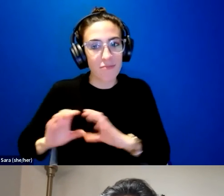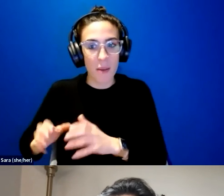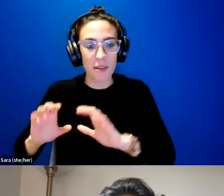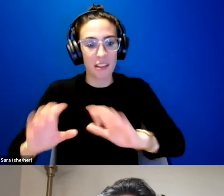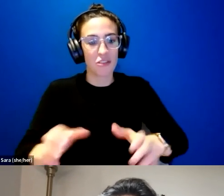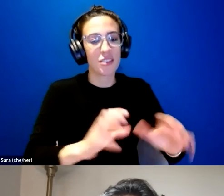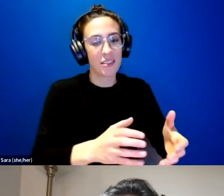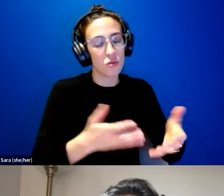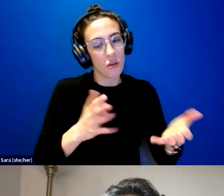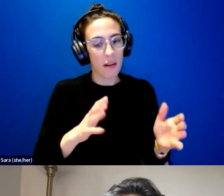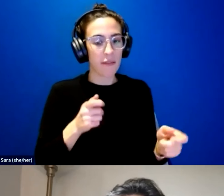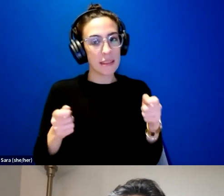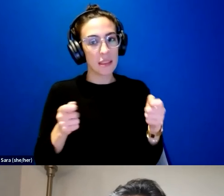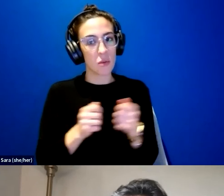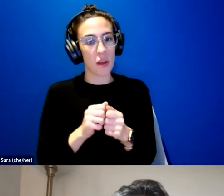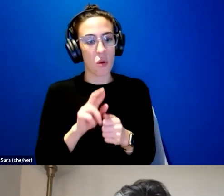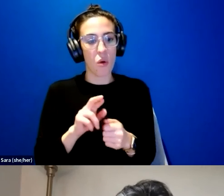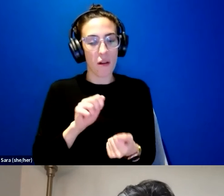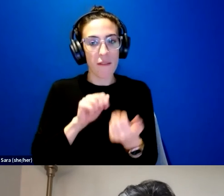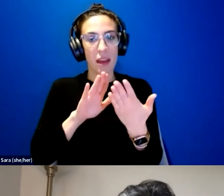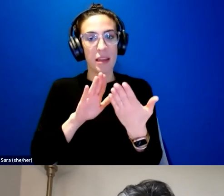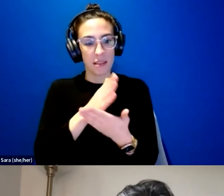deal or face some of these barriers.